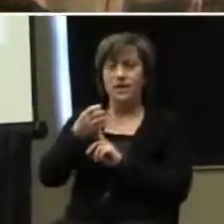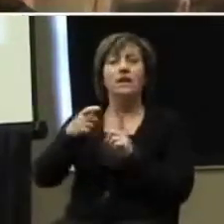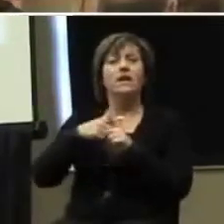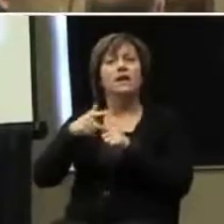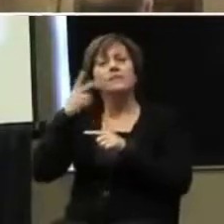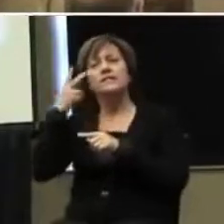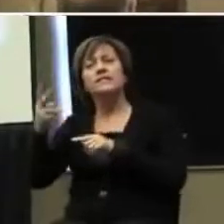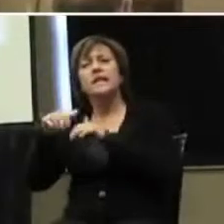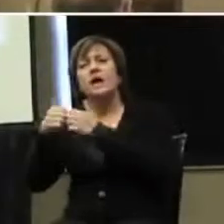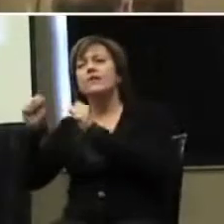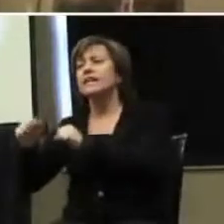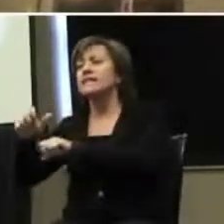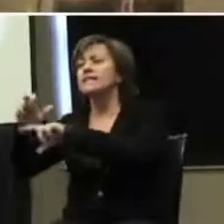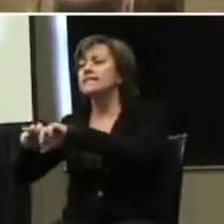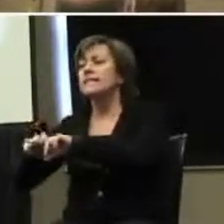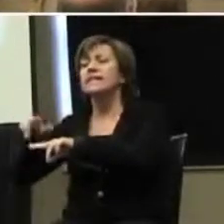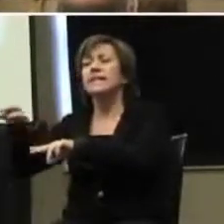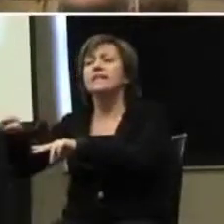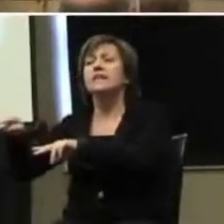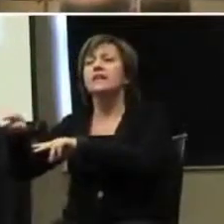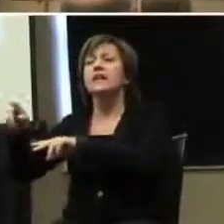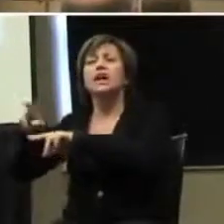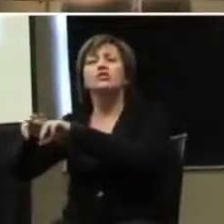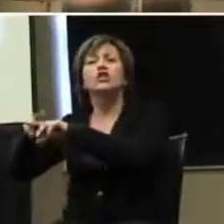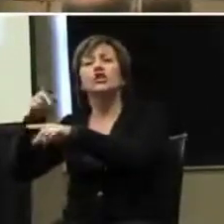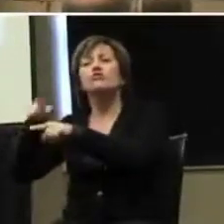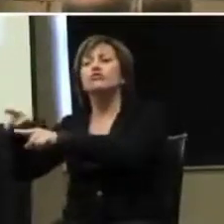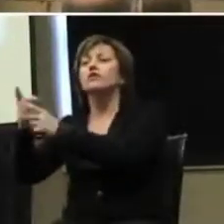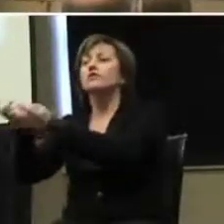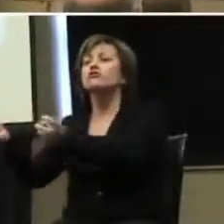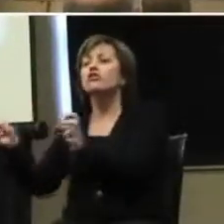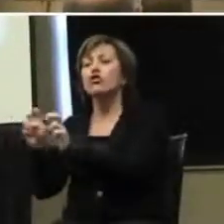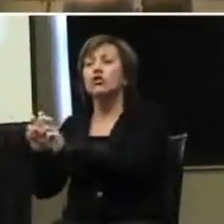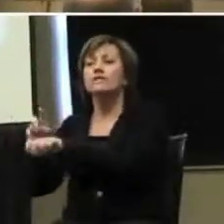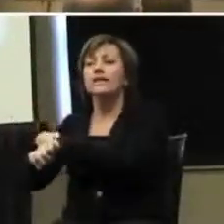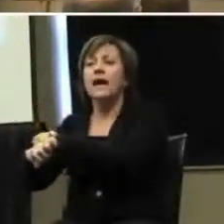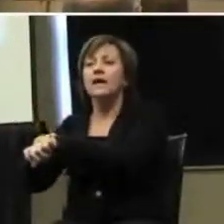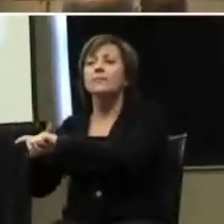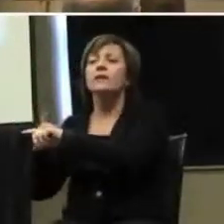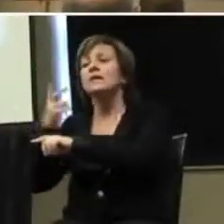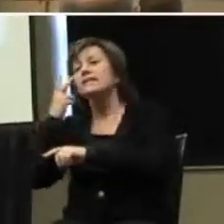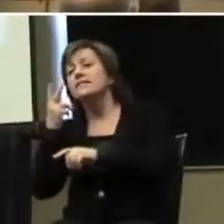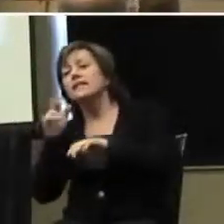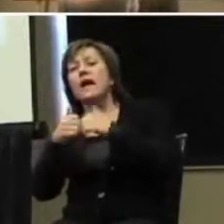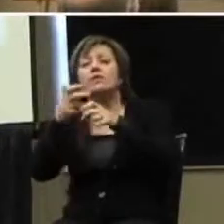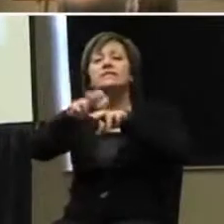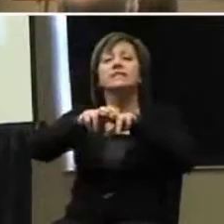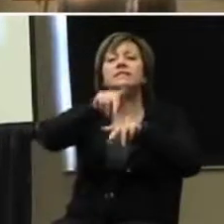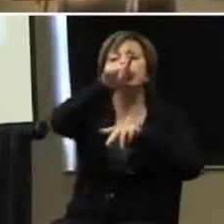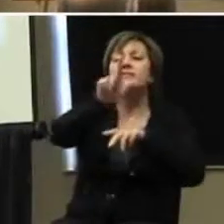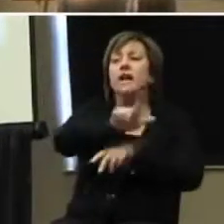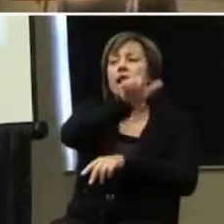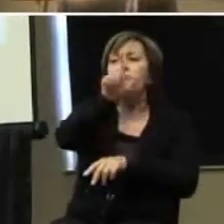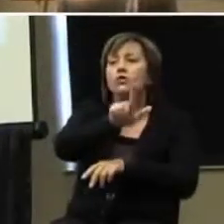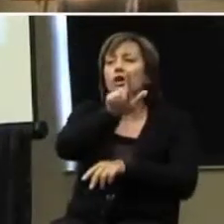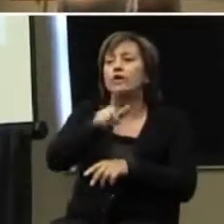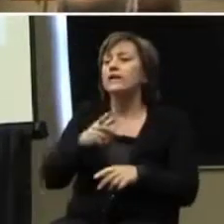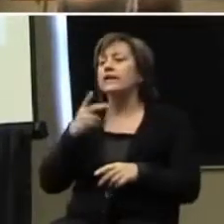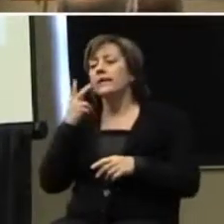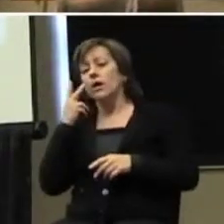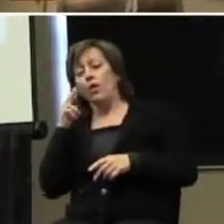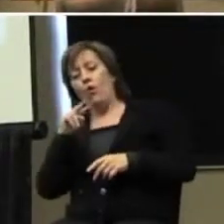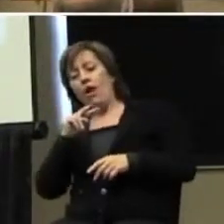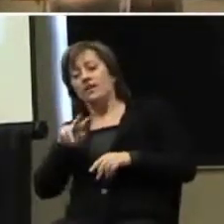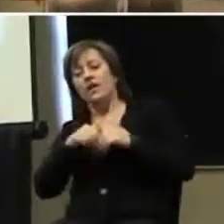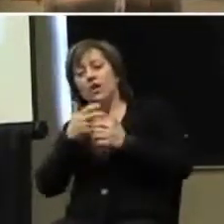is, it's not in the functional environment. Right? I'm doing this. We're sitting at a desk. We're doing this. But you always plan on, okay, if I'm